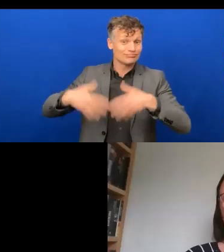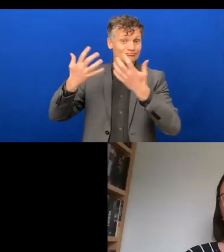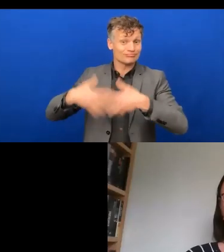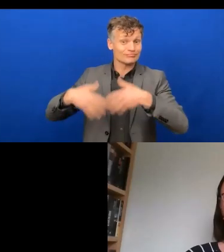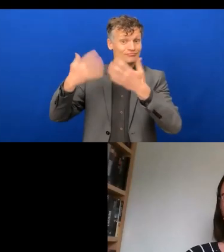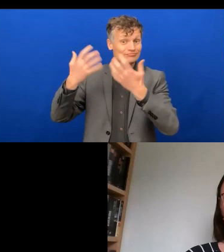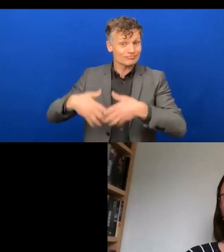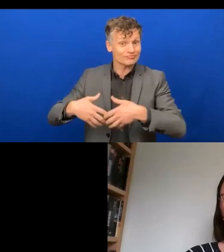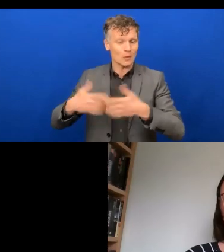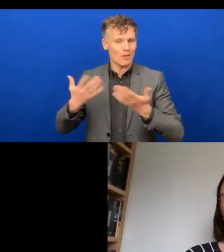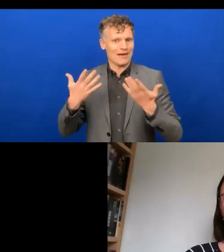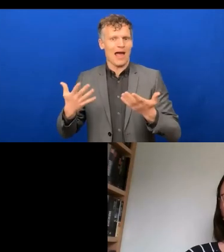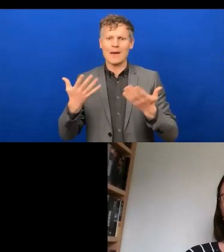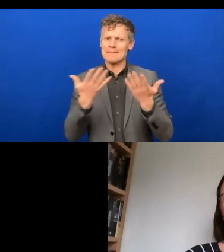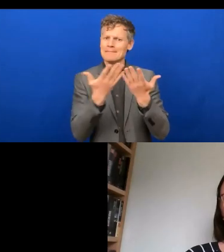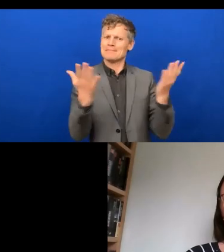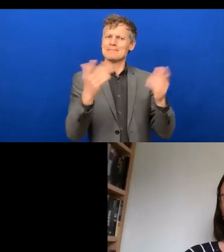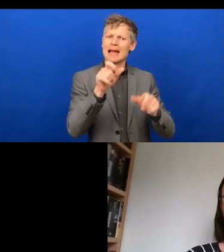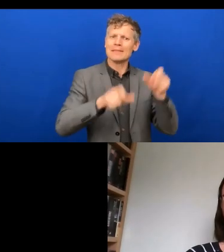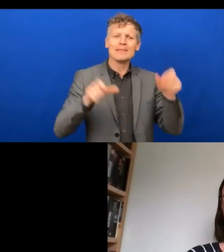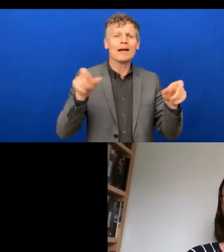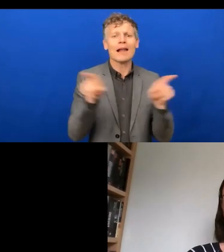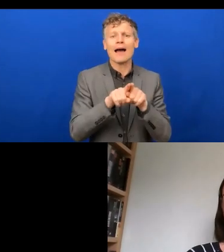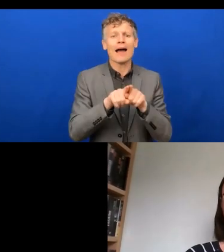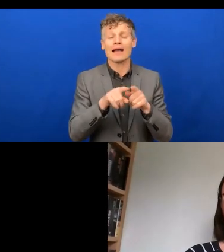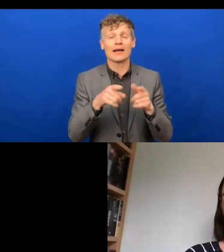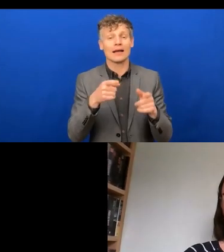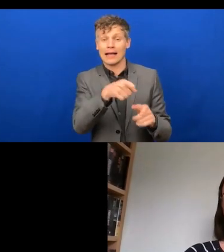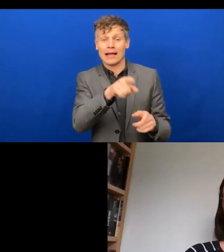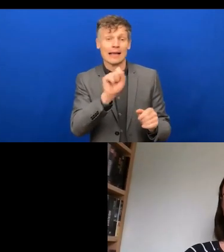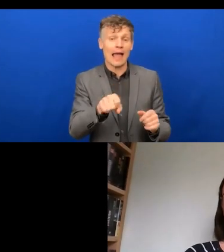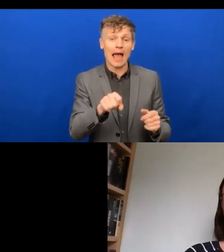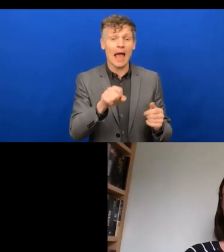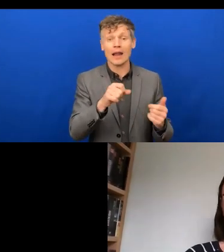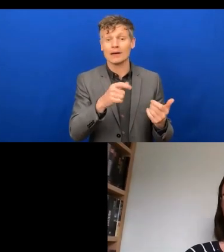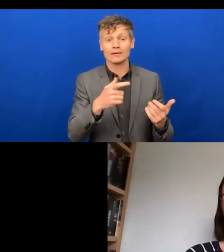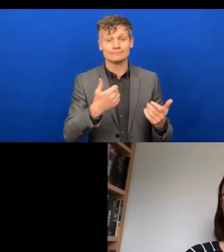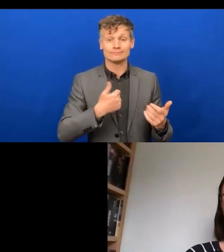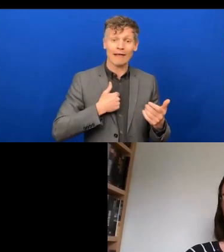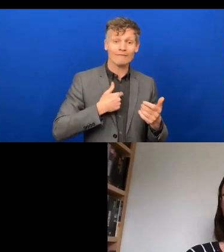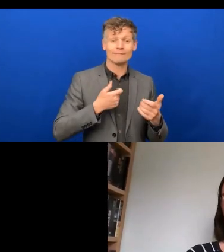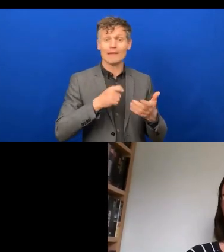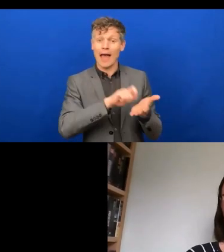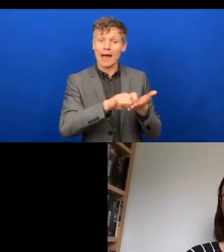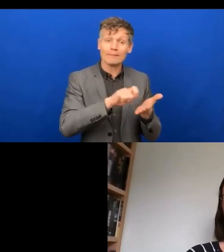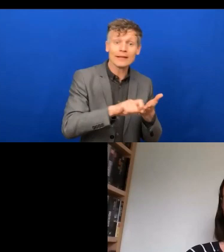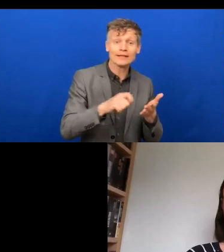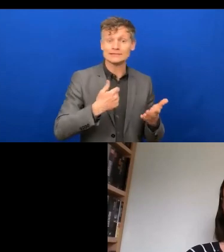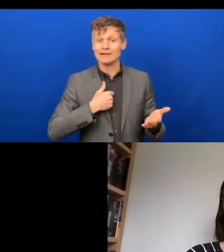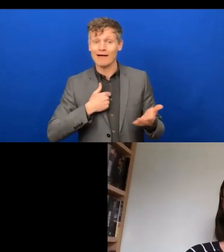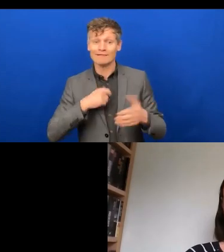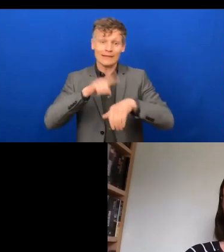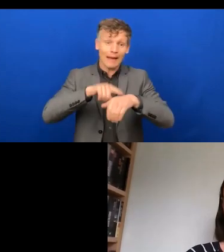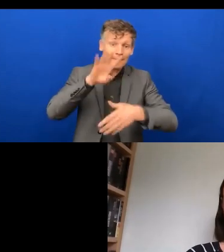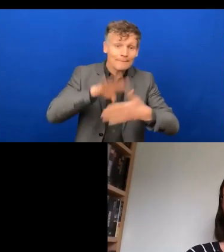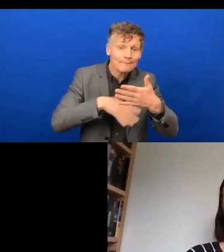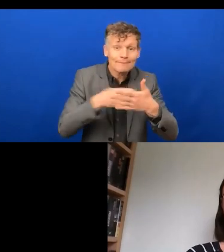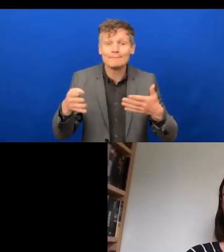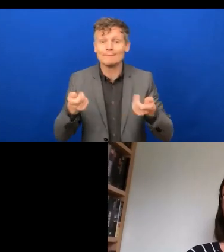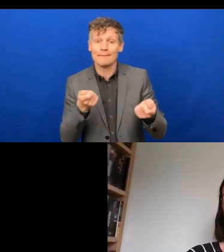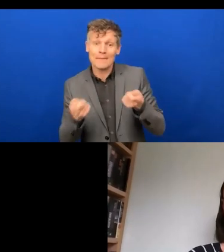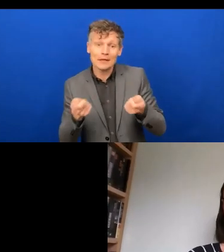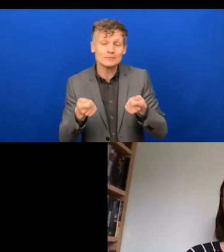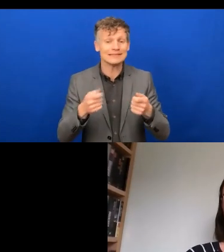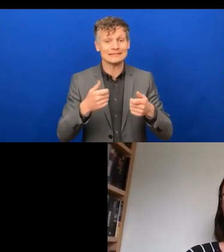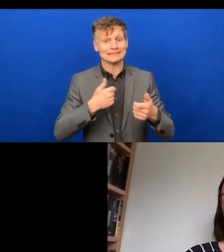generalist. So, you're expected to be able to do a lot of your own administration work, you're expected to do your own time management, your, your